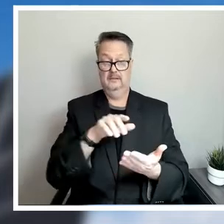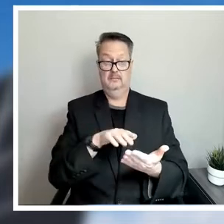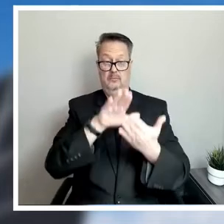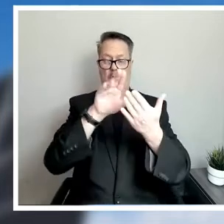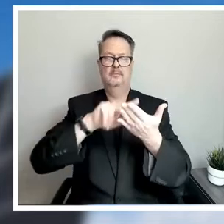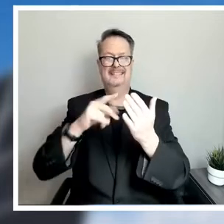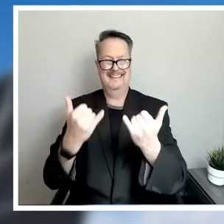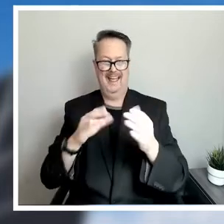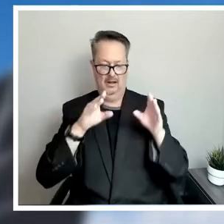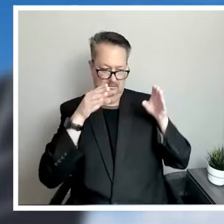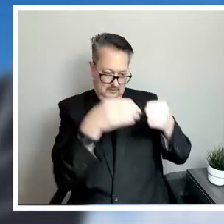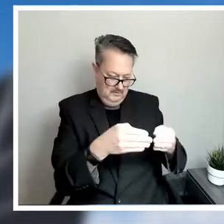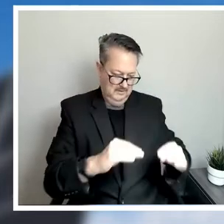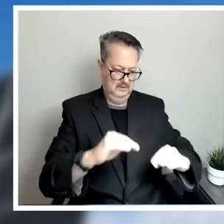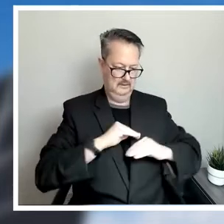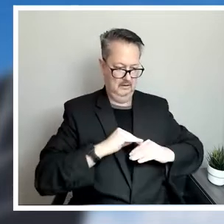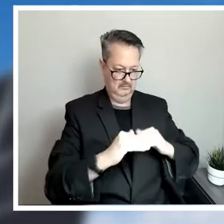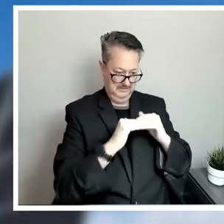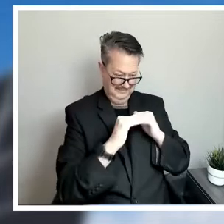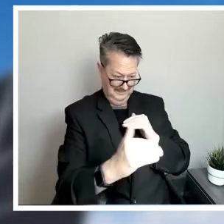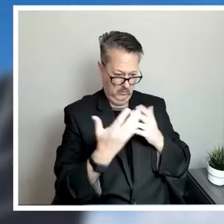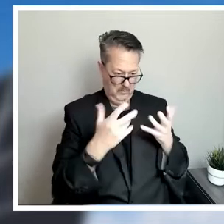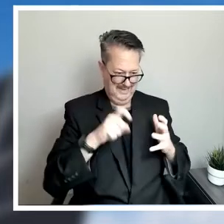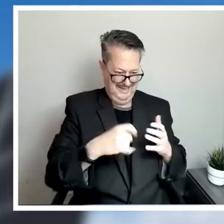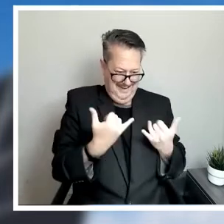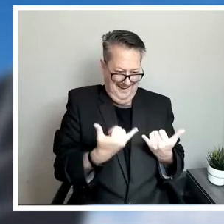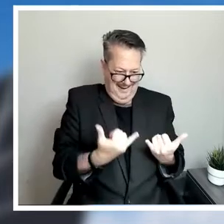what we need, stabilize us, and buys us time for those conversations.